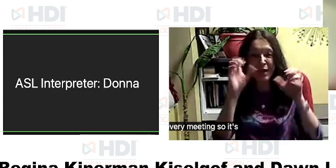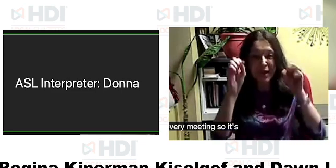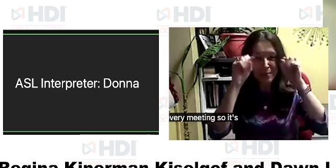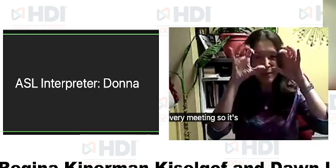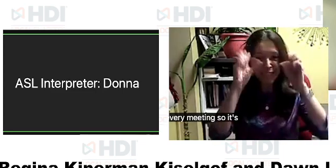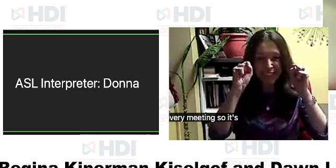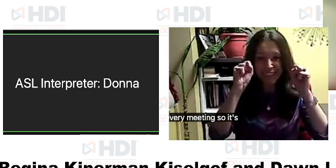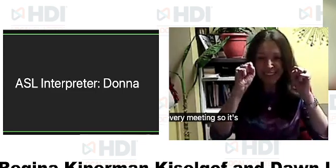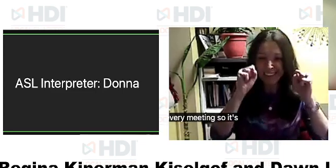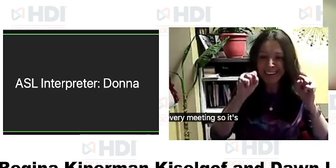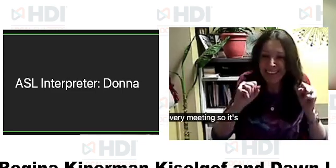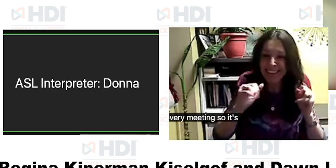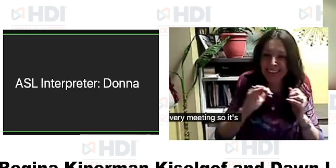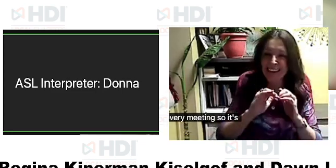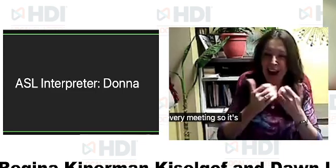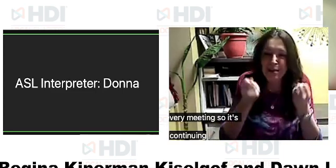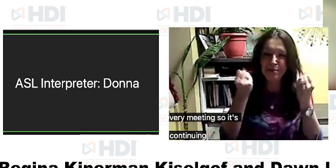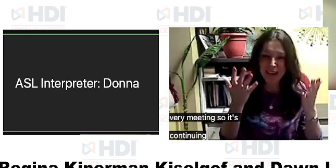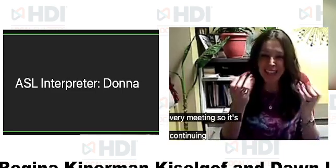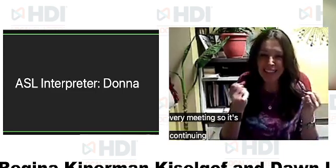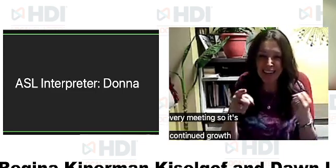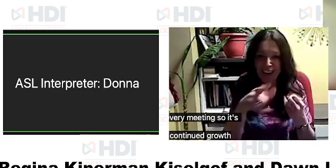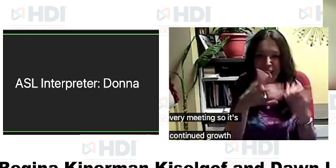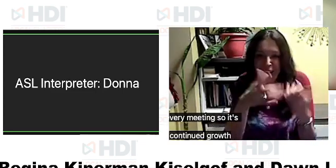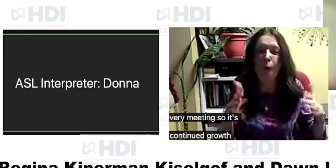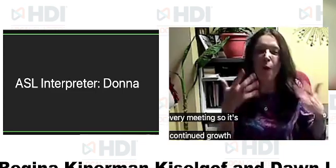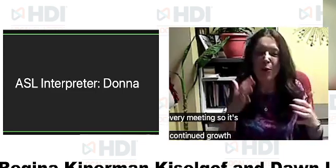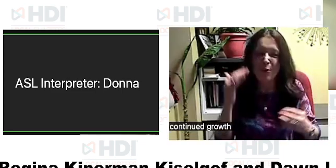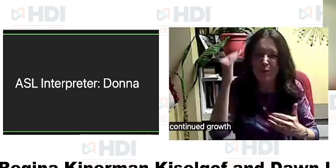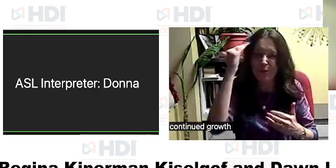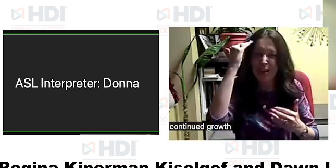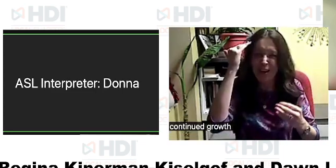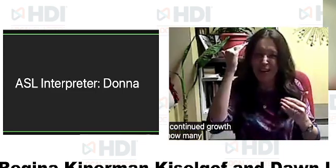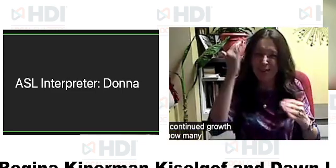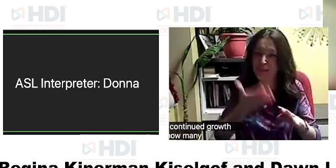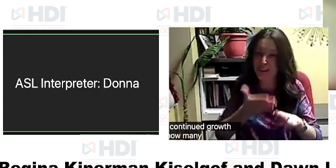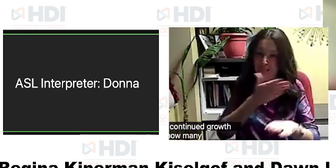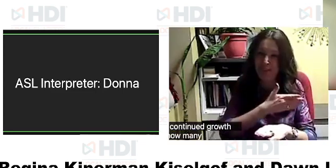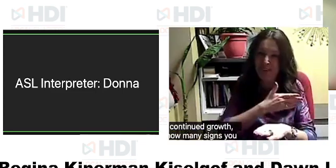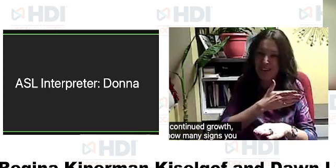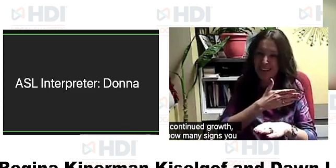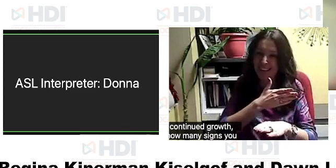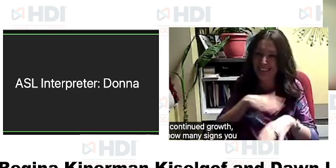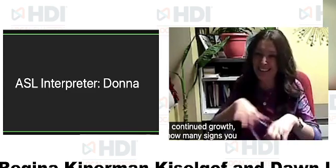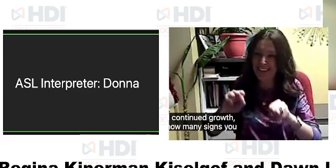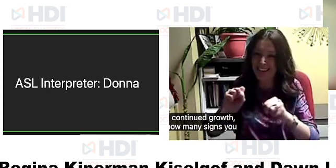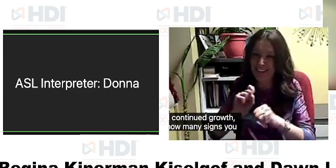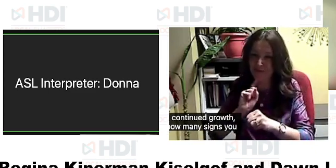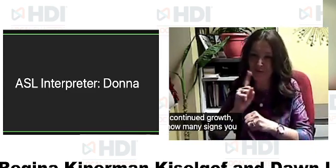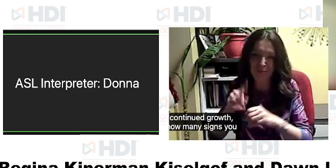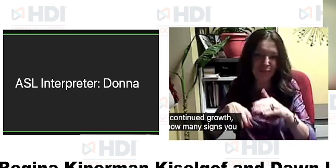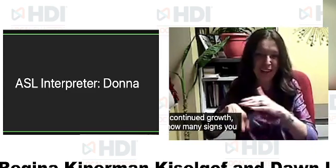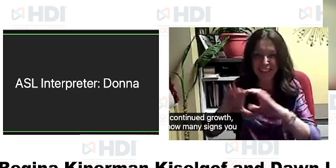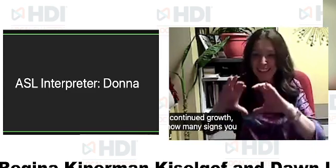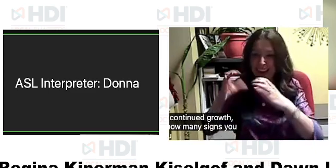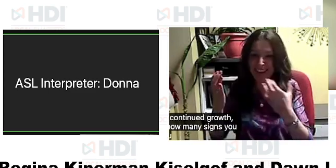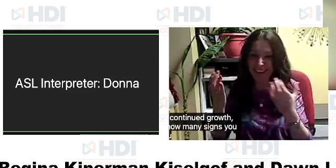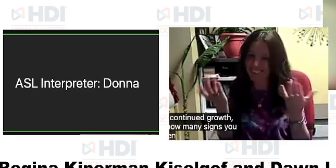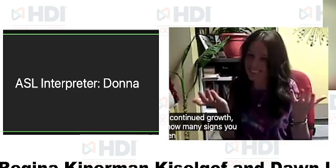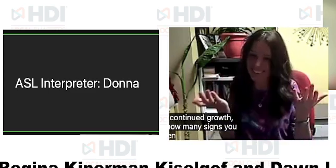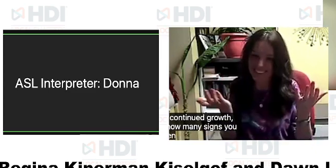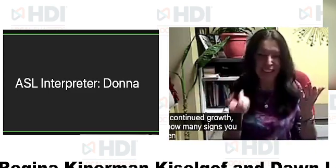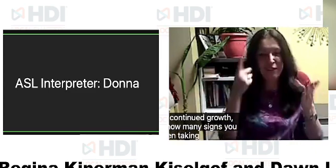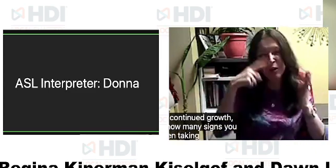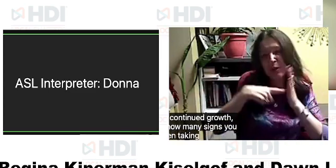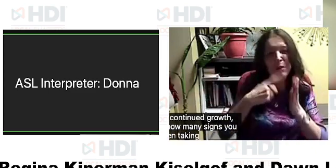a little by little and continued growth and you would be amazed at how many signs you might already know before even taking